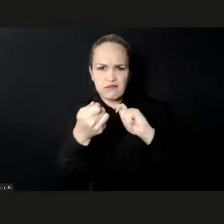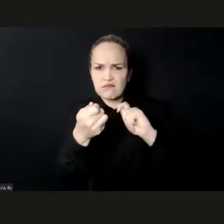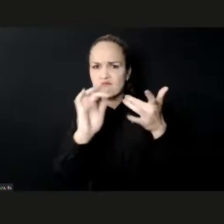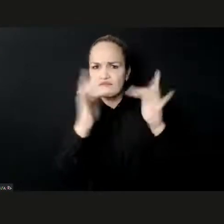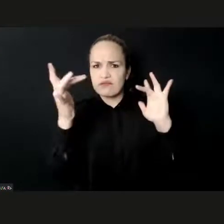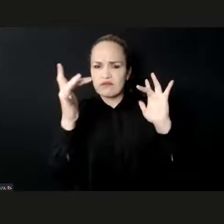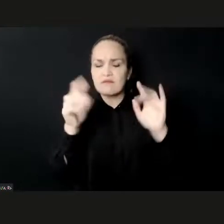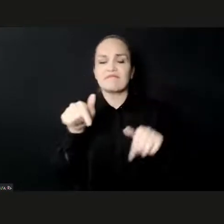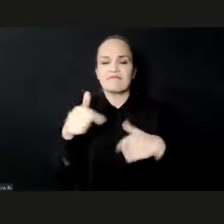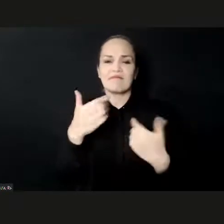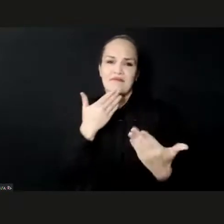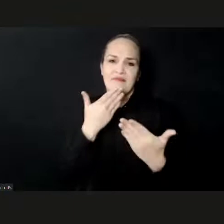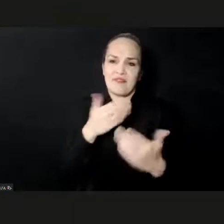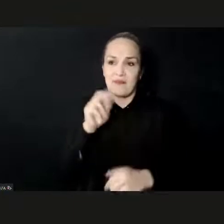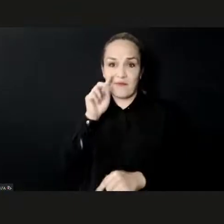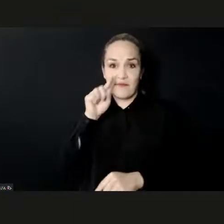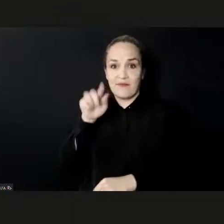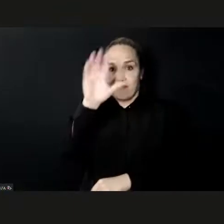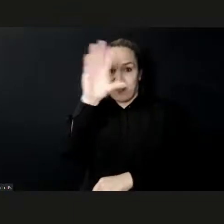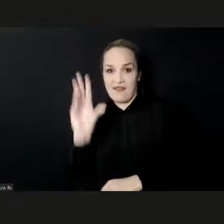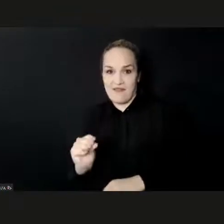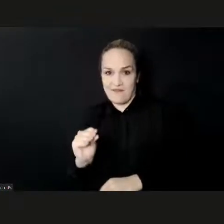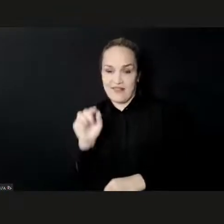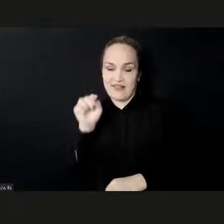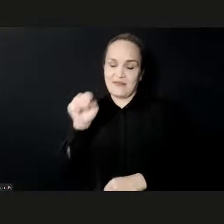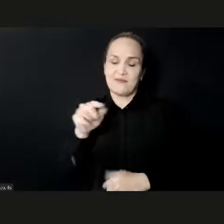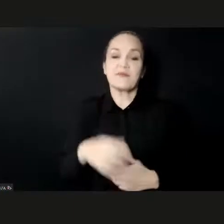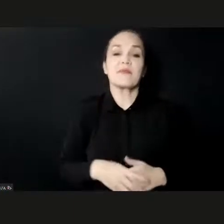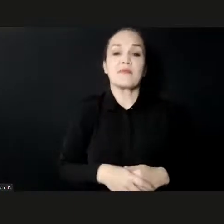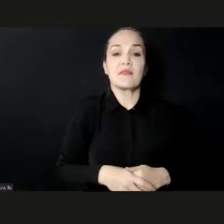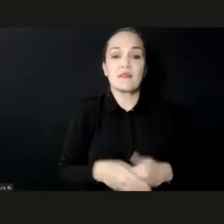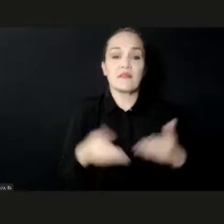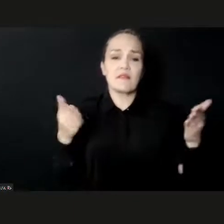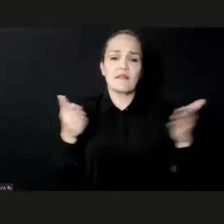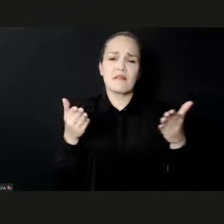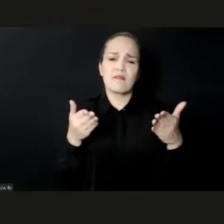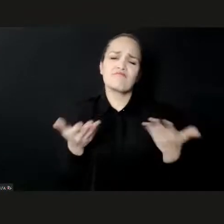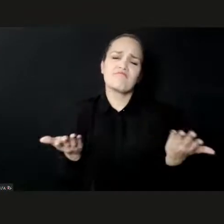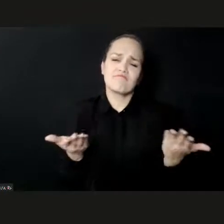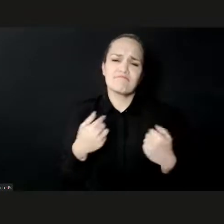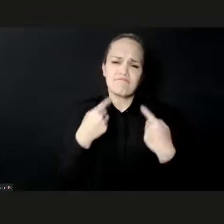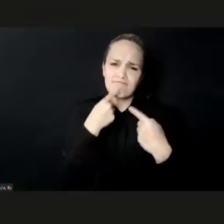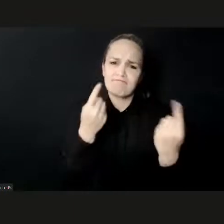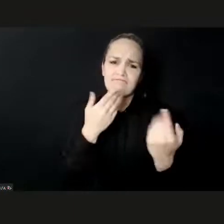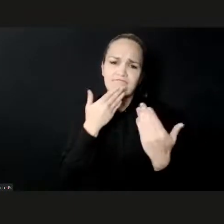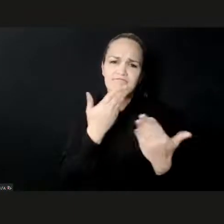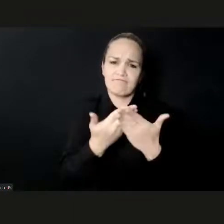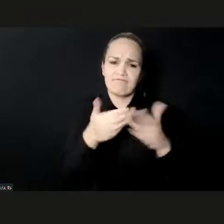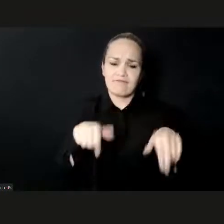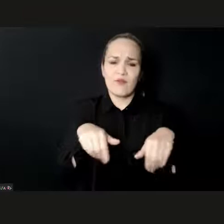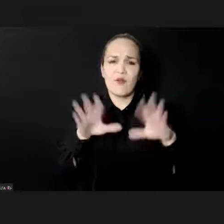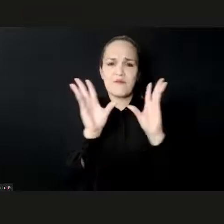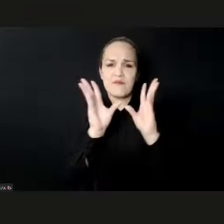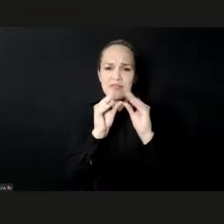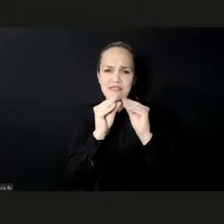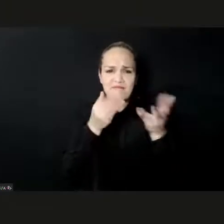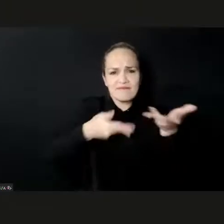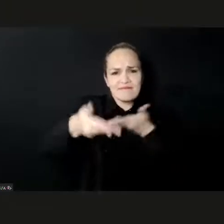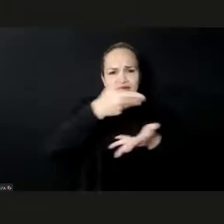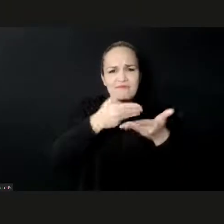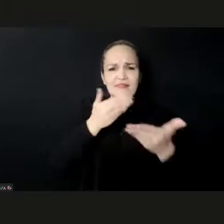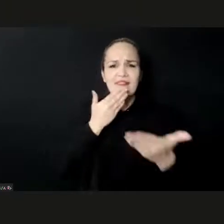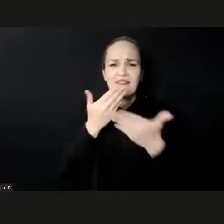Diplomacy for the partnership that has made this meeting come true in the framework of the Global